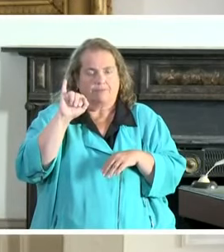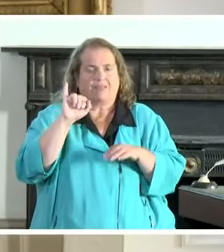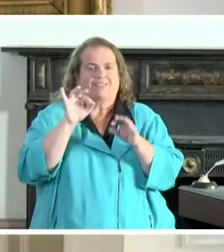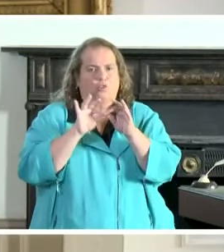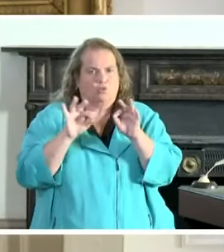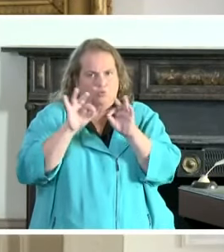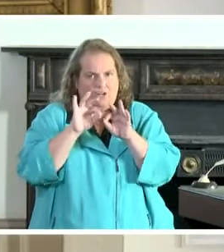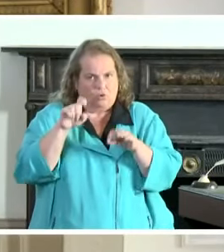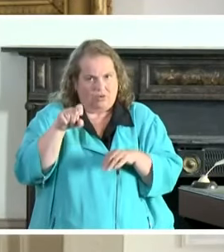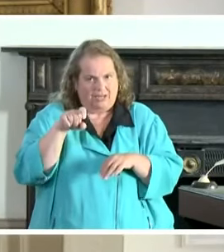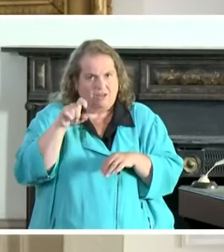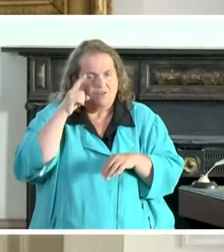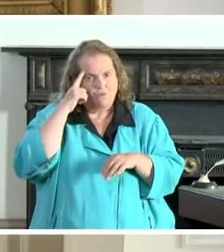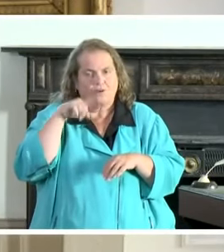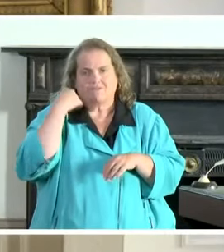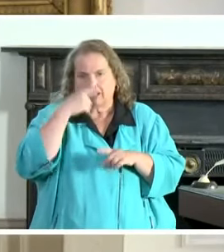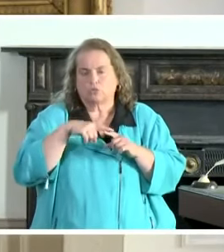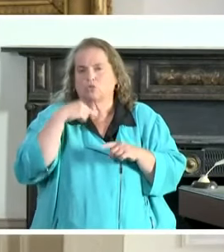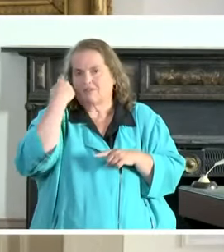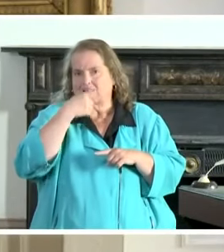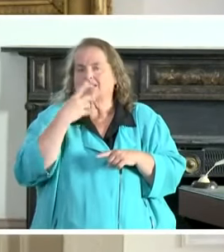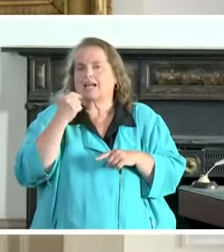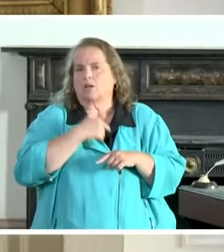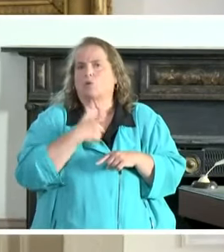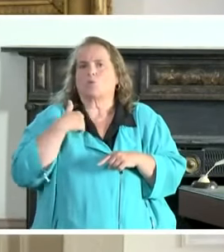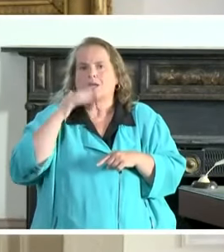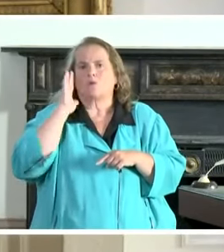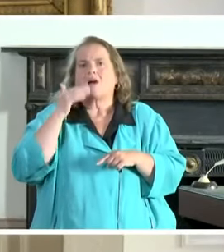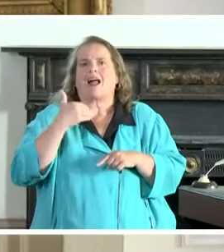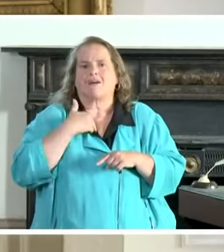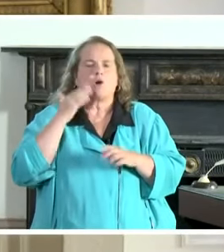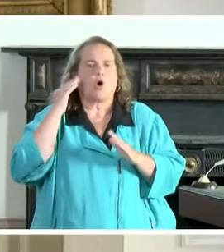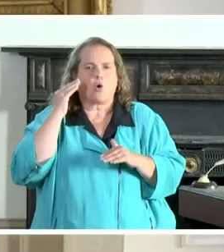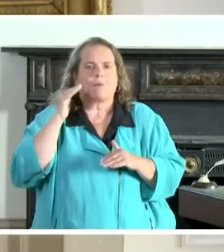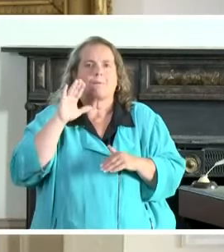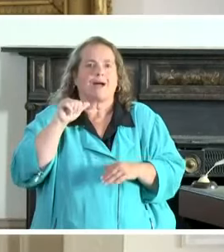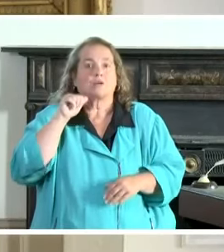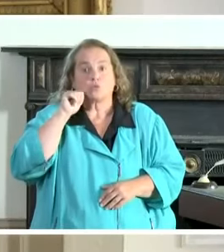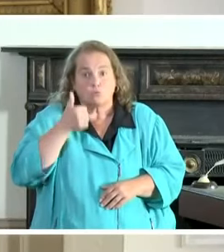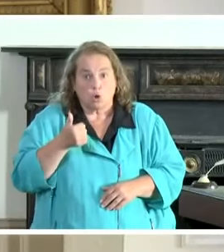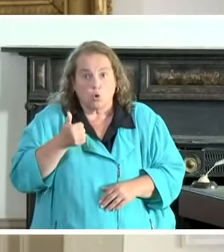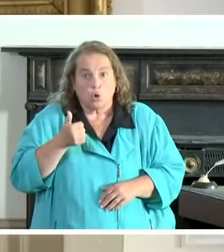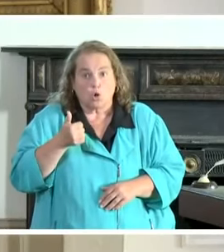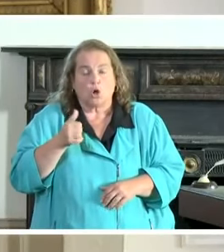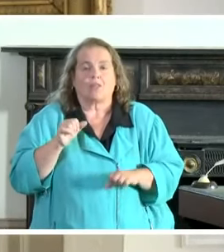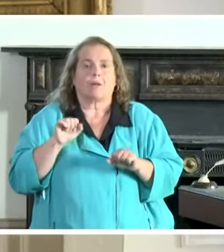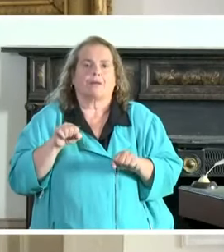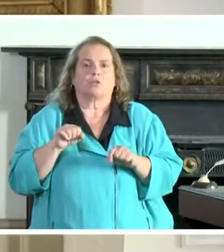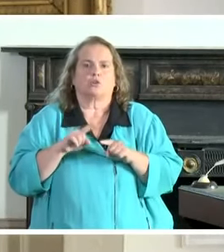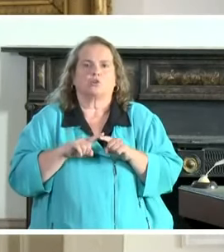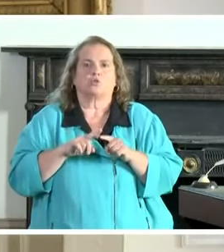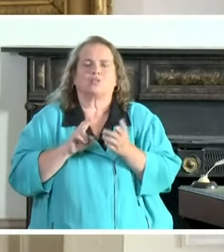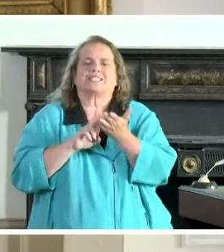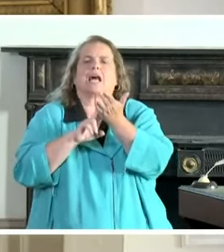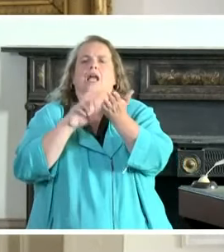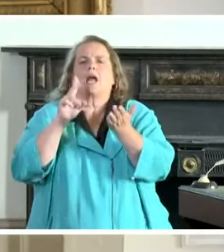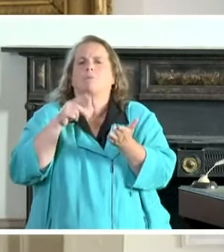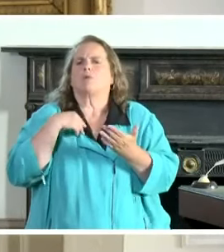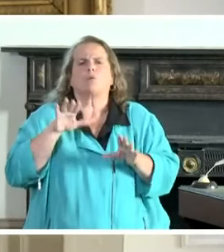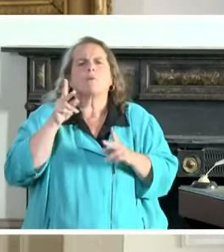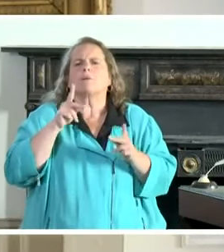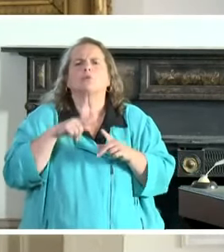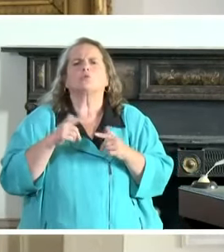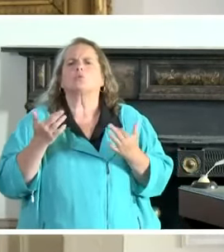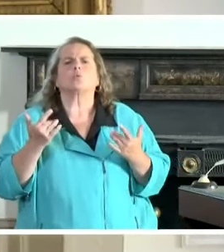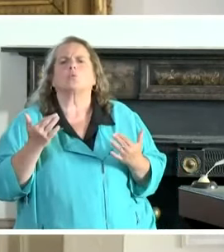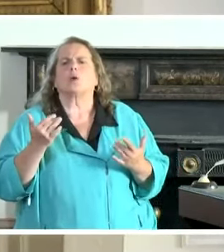critical need for face-to-face, and we will have, I hope it is by tomorrow, the ability to sign up. We don't want people to have